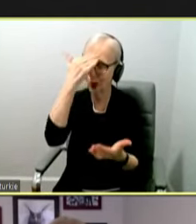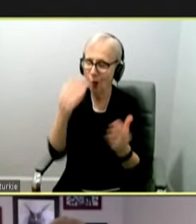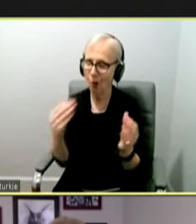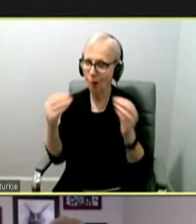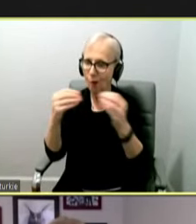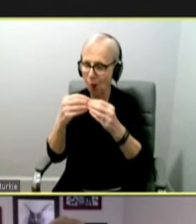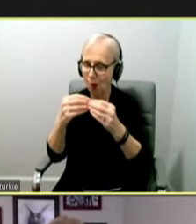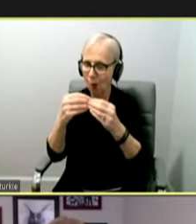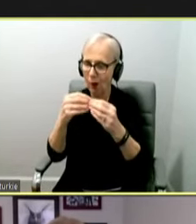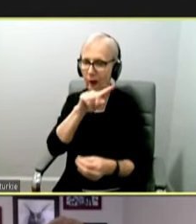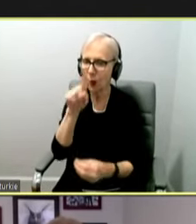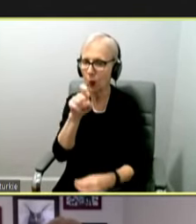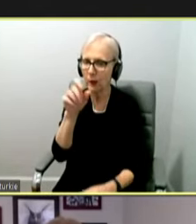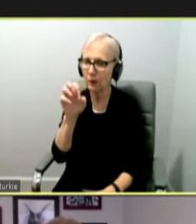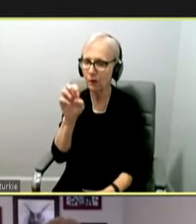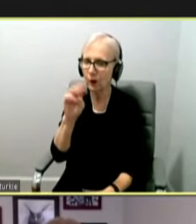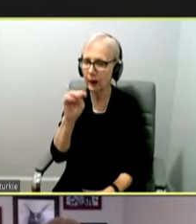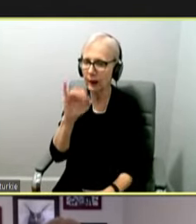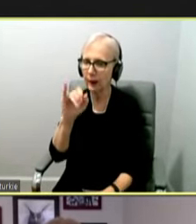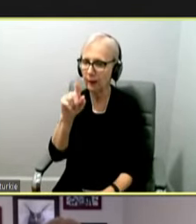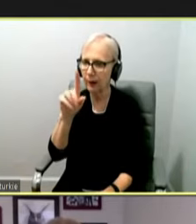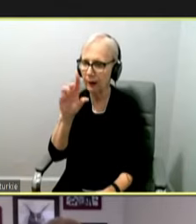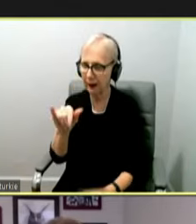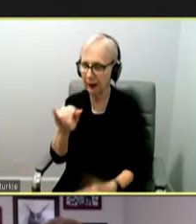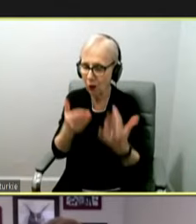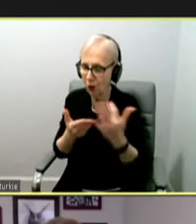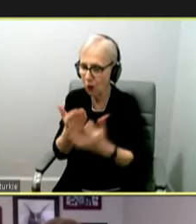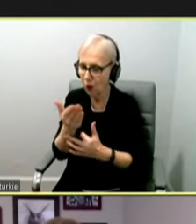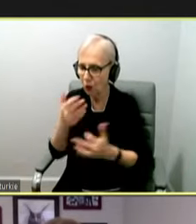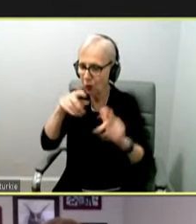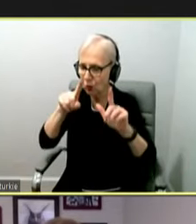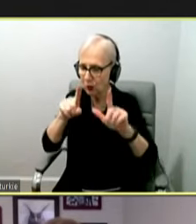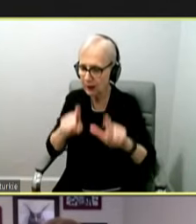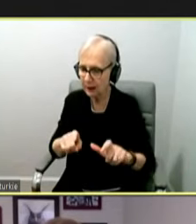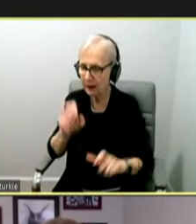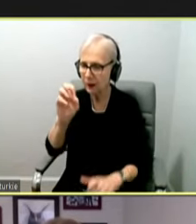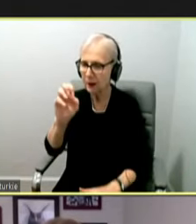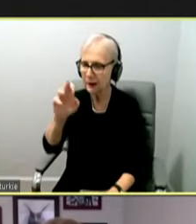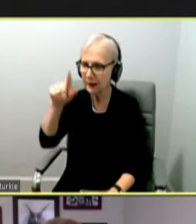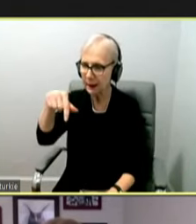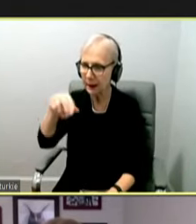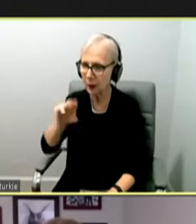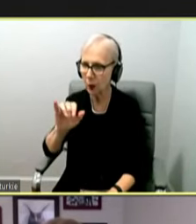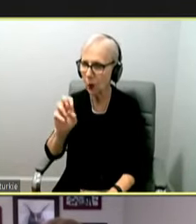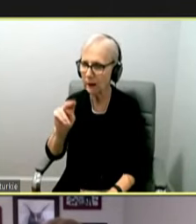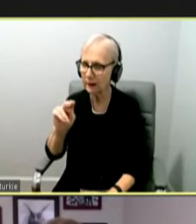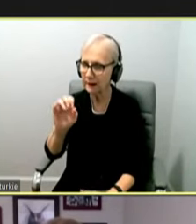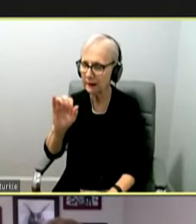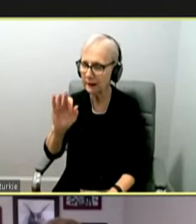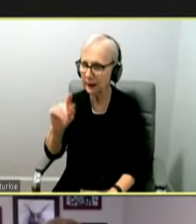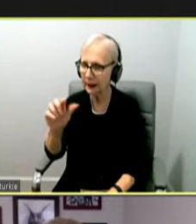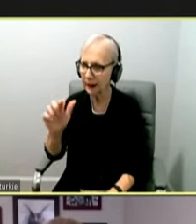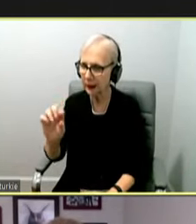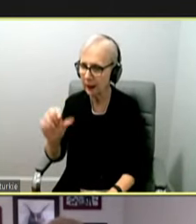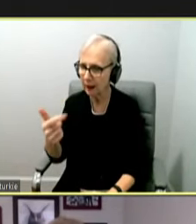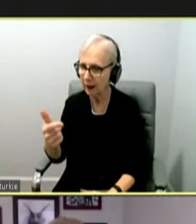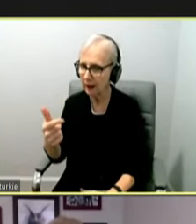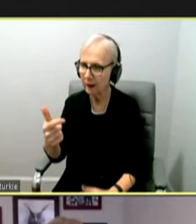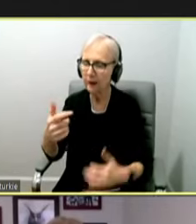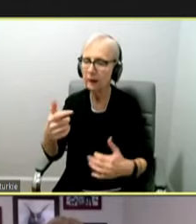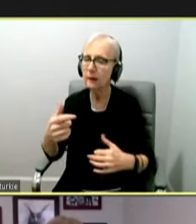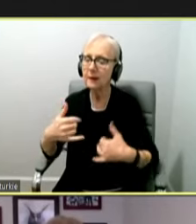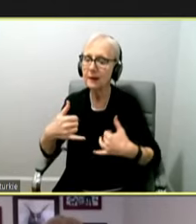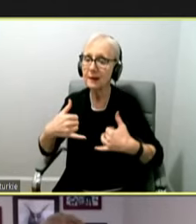question for Emily, through your sequencing, this may be the stupidest question in the world, but does the original COVID variant still